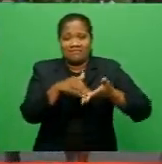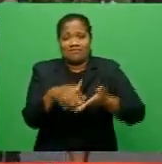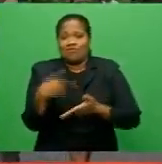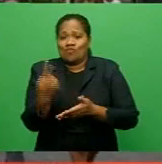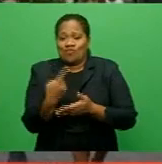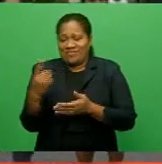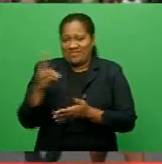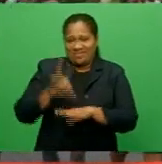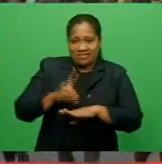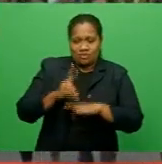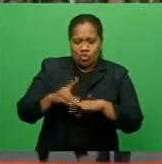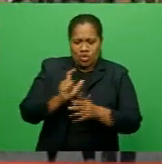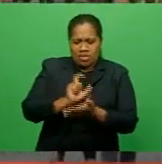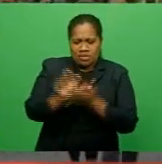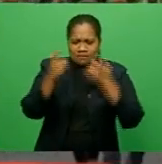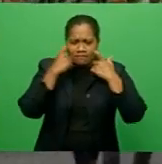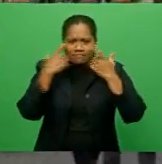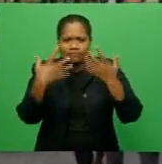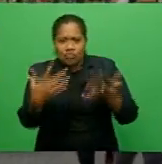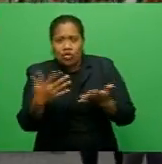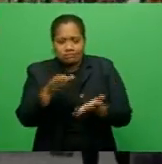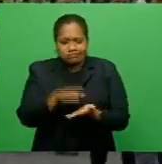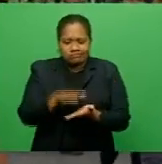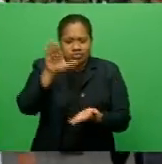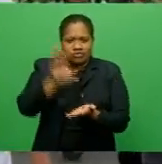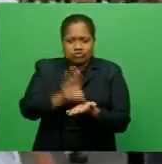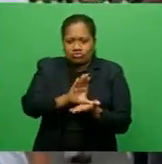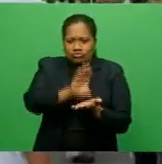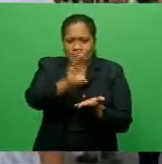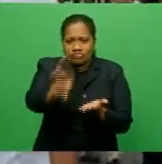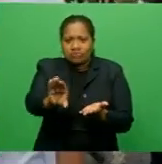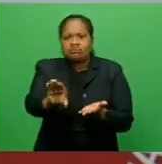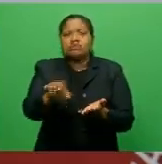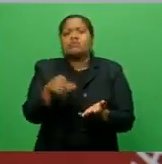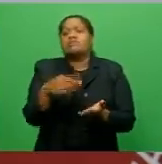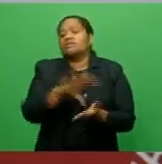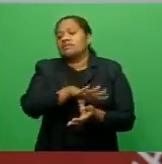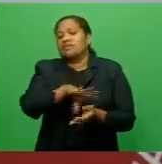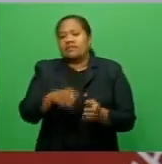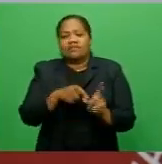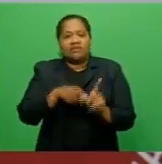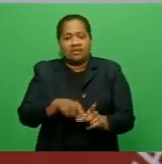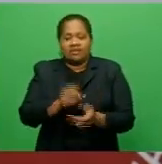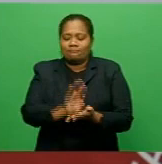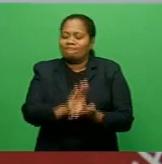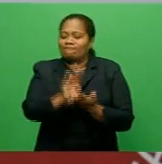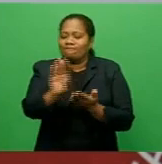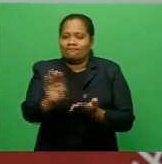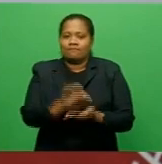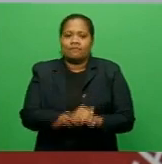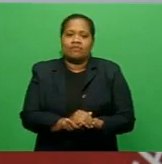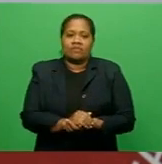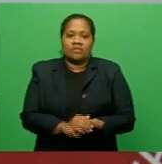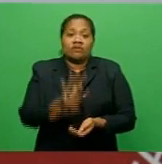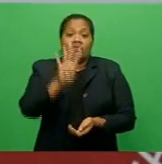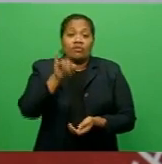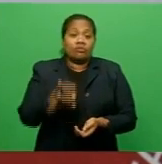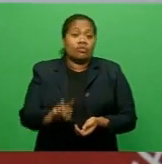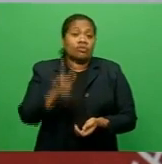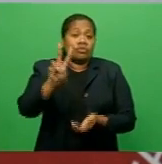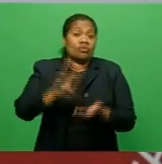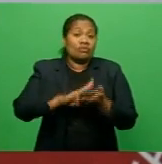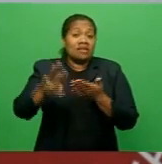portrayed in the increasing budget allocation given every year to the sector. From $4.2 million in